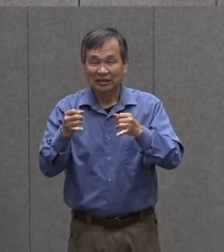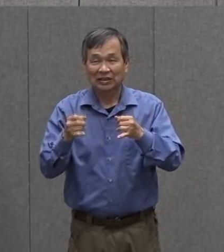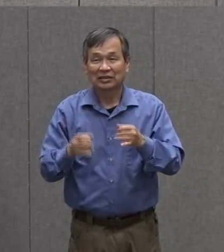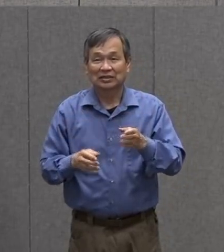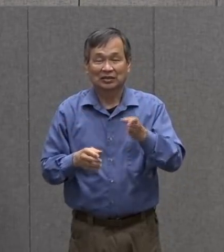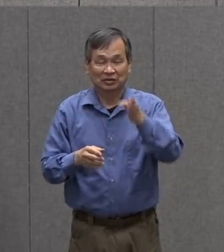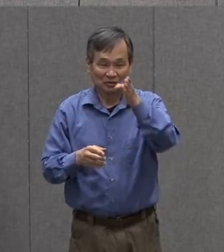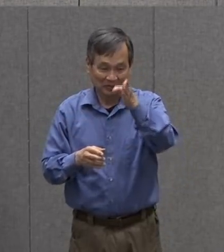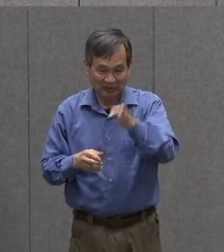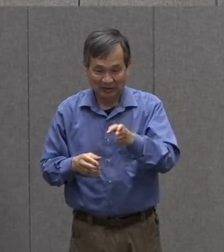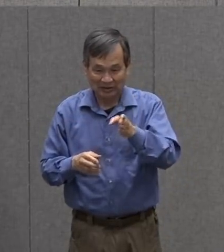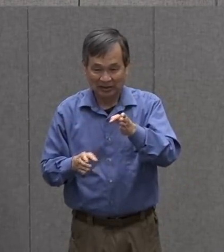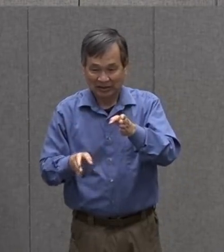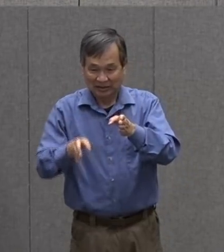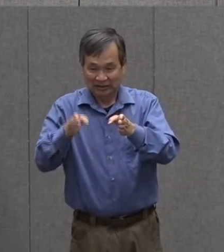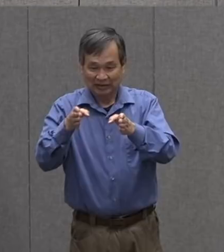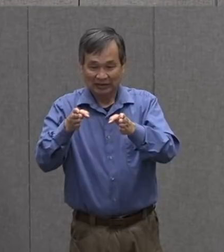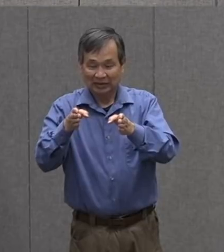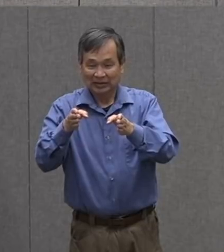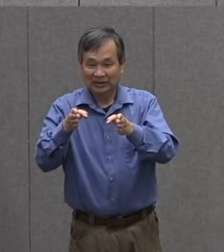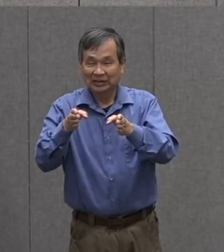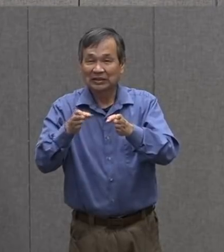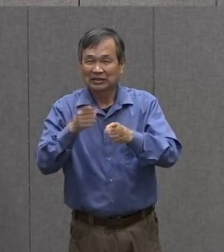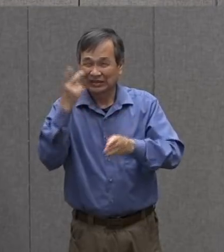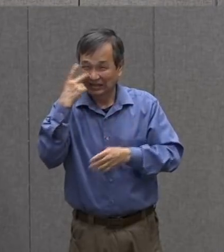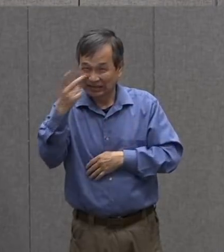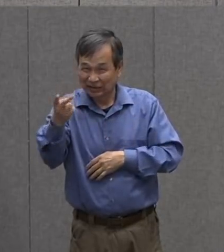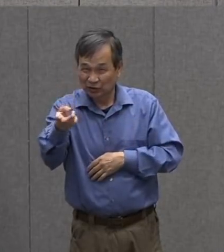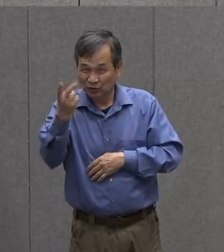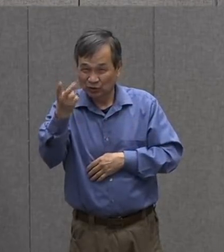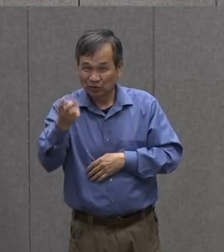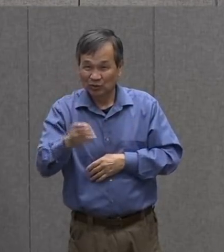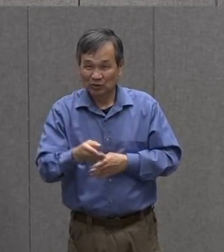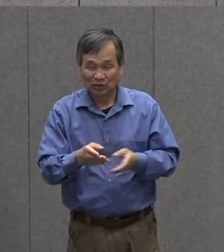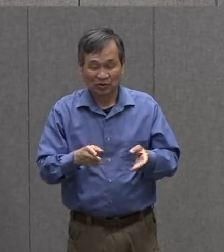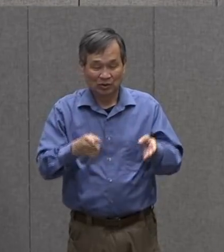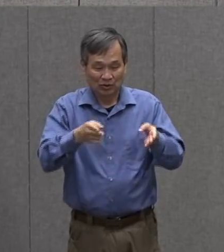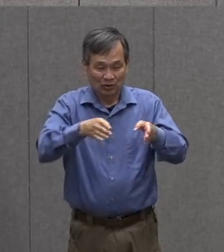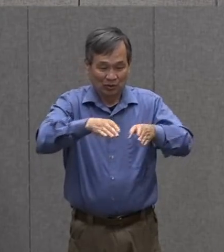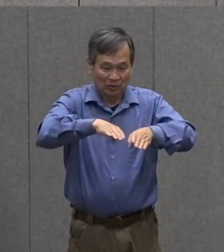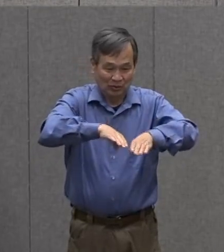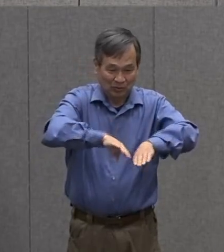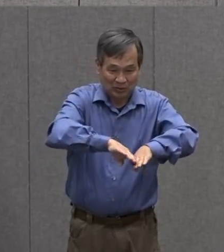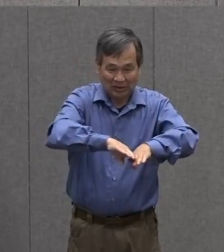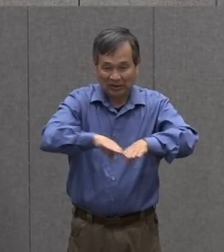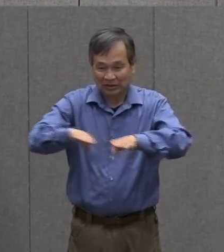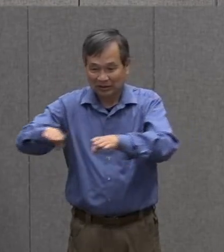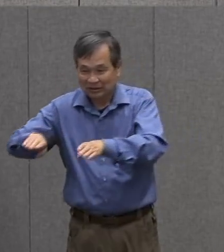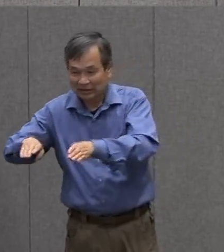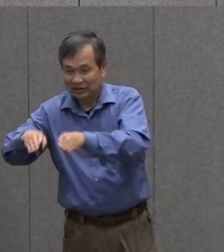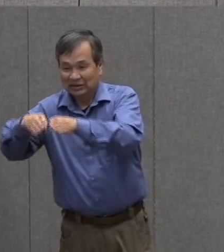down the middle of our paper do you see your two folds there's one and two